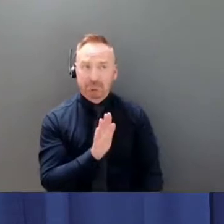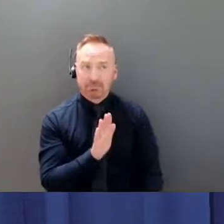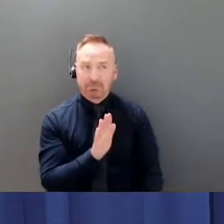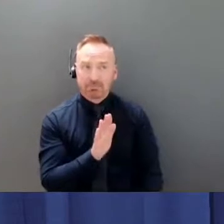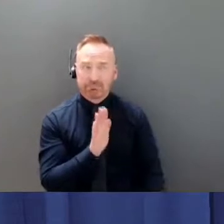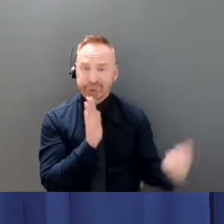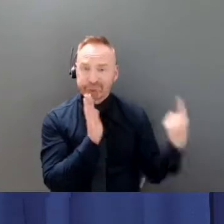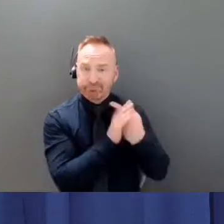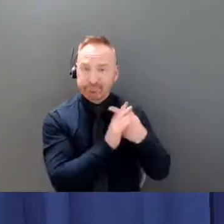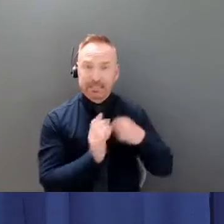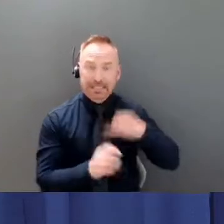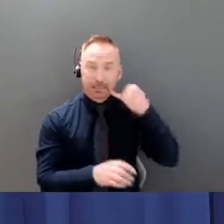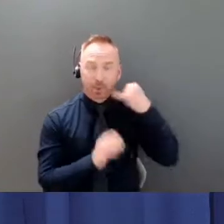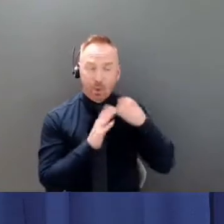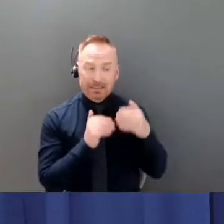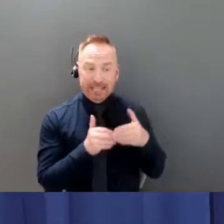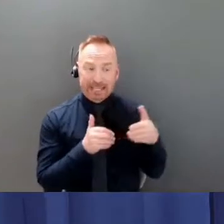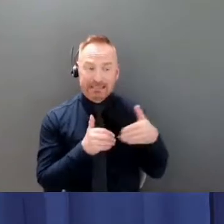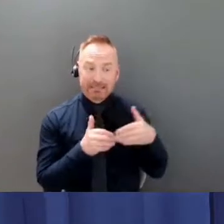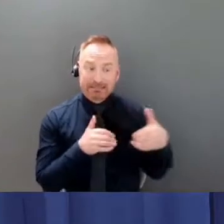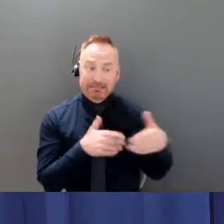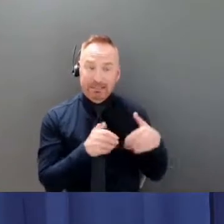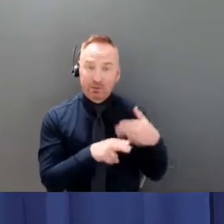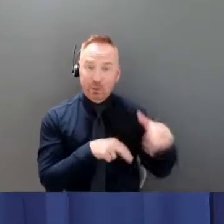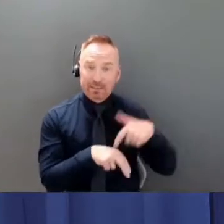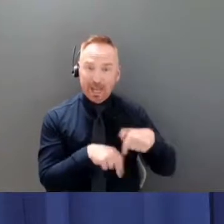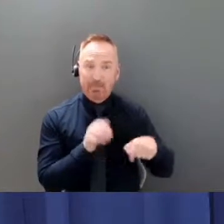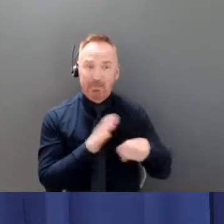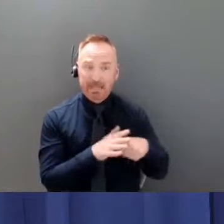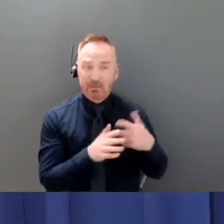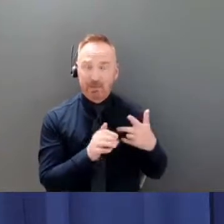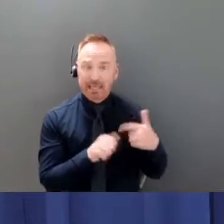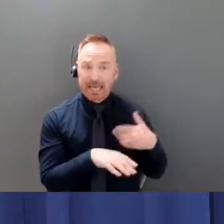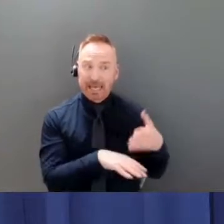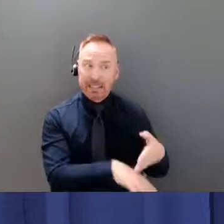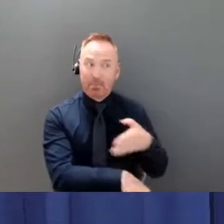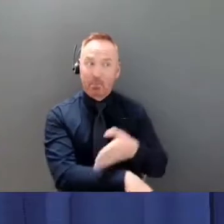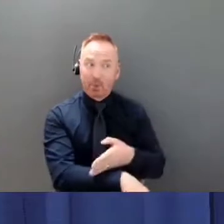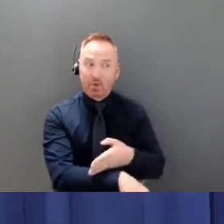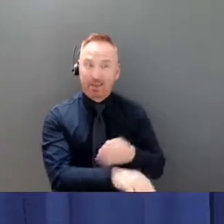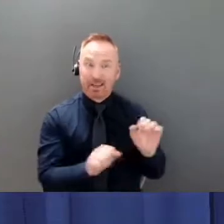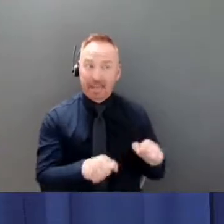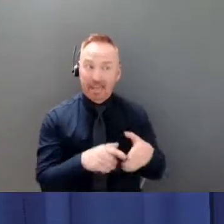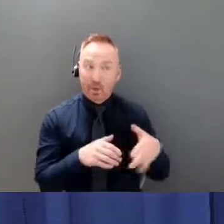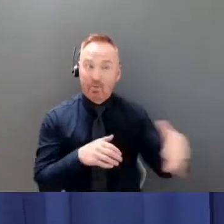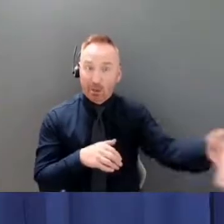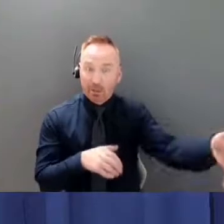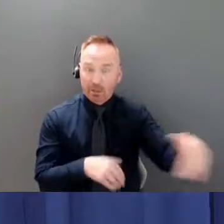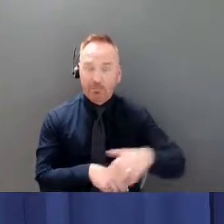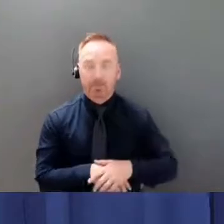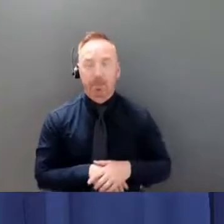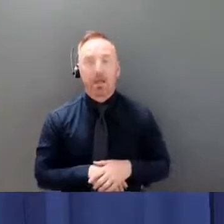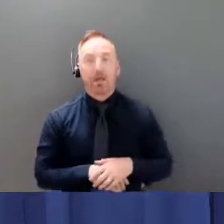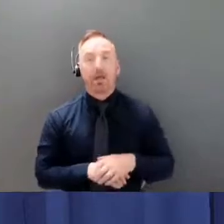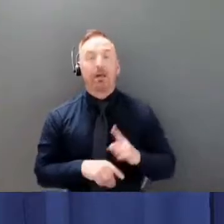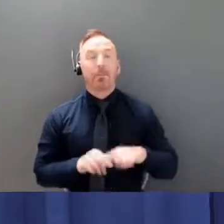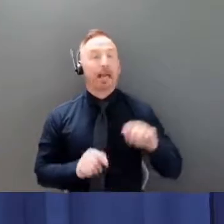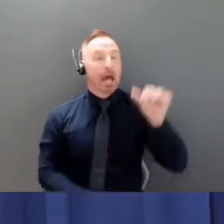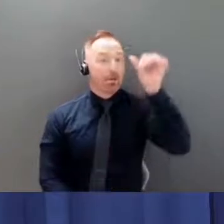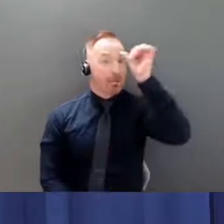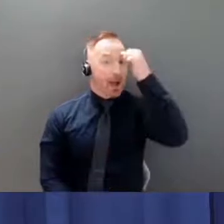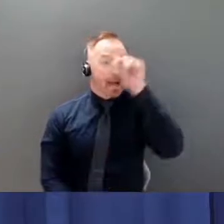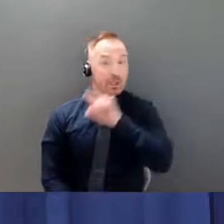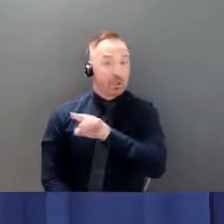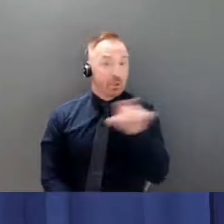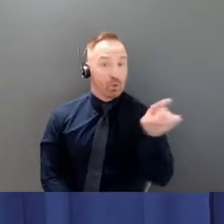time we can quickly get out of trouble and i would remind us again learning from the